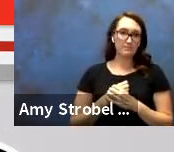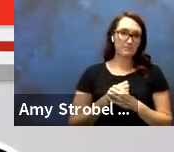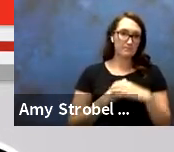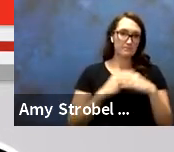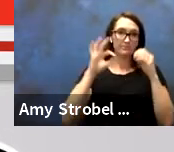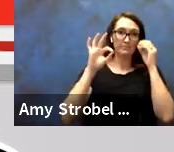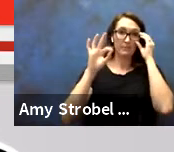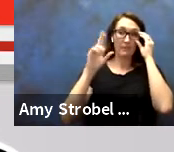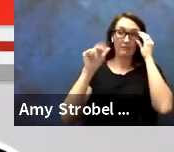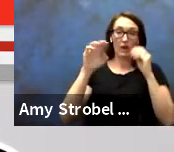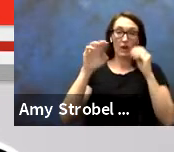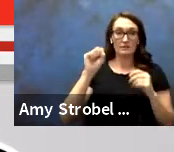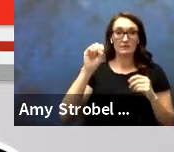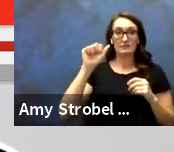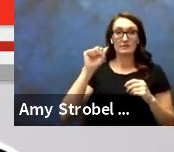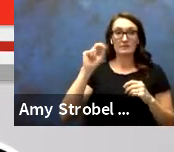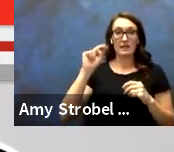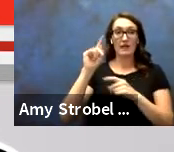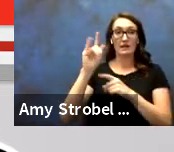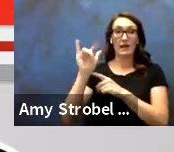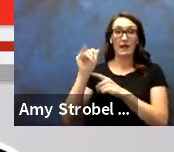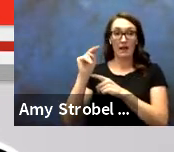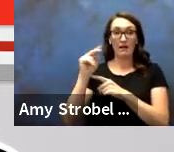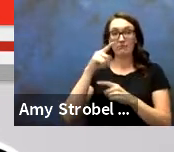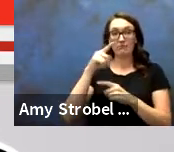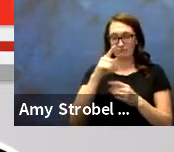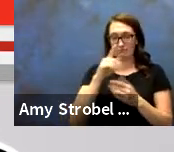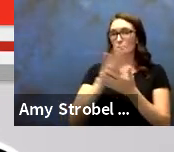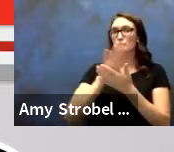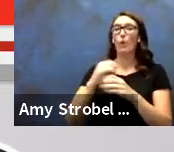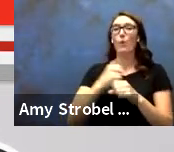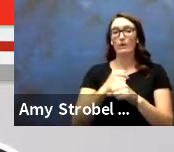Frances Santillan, custodian for building services.